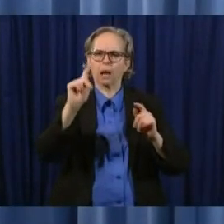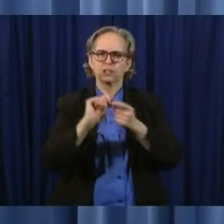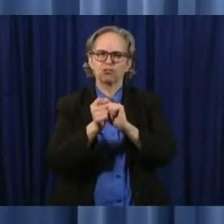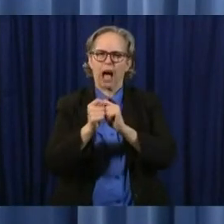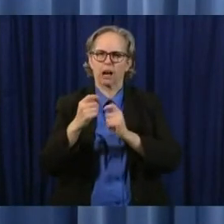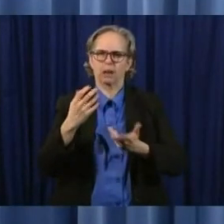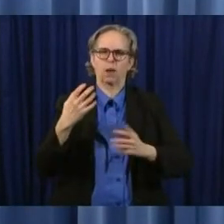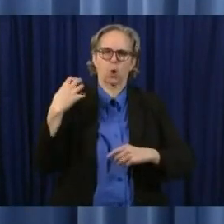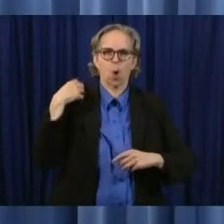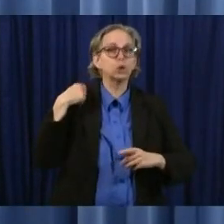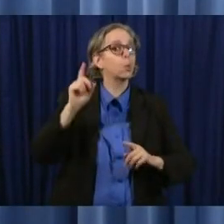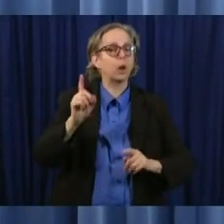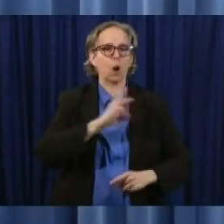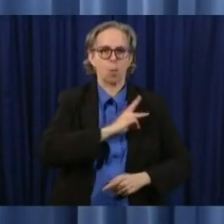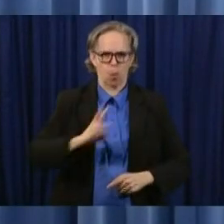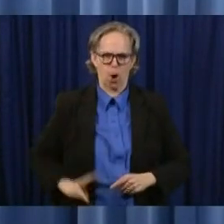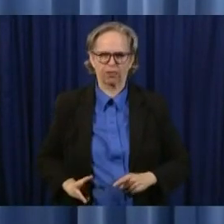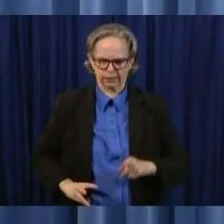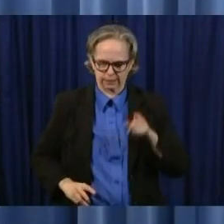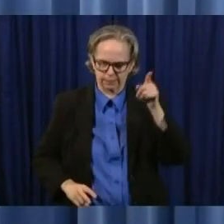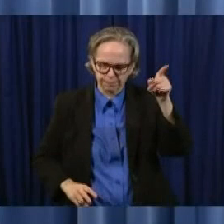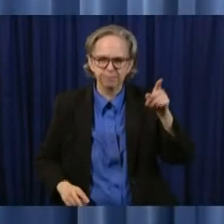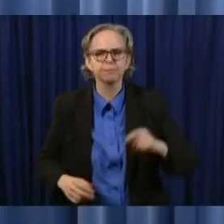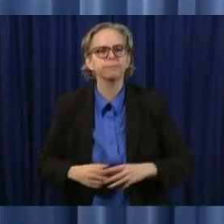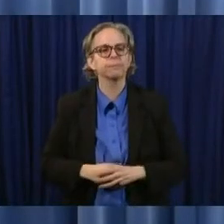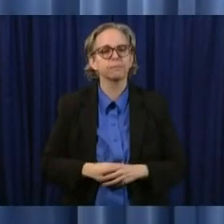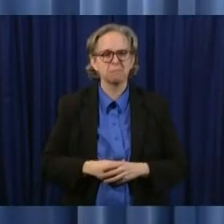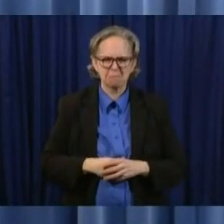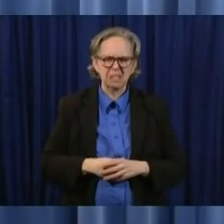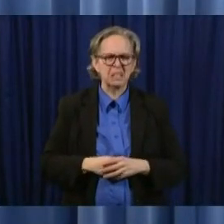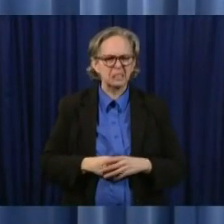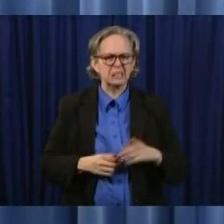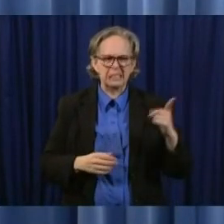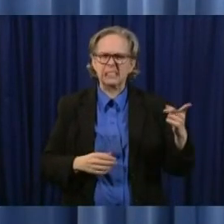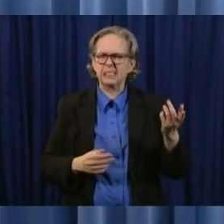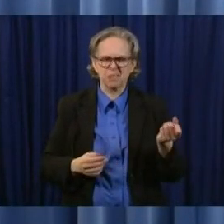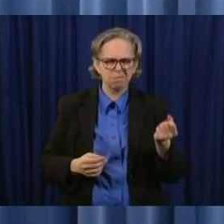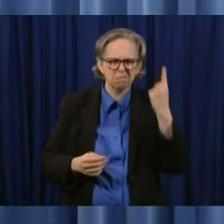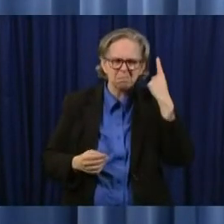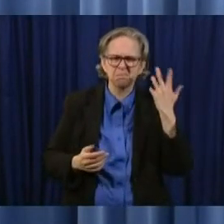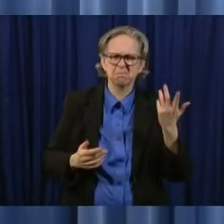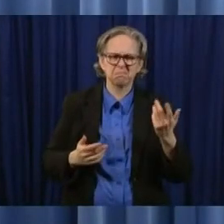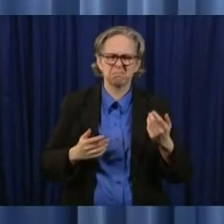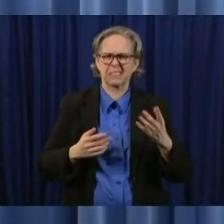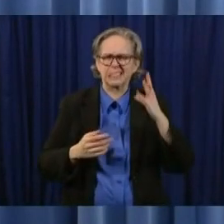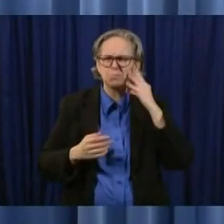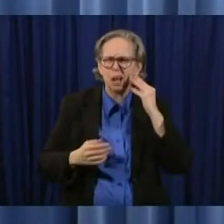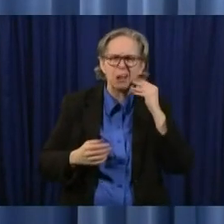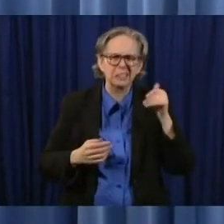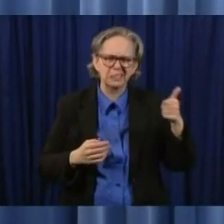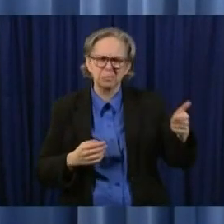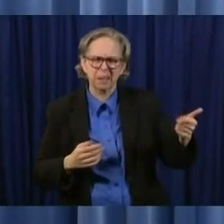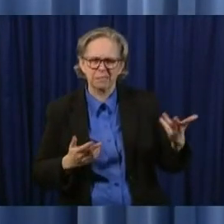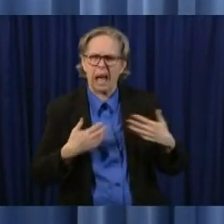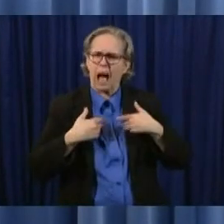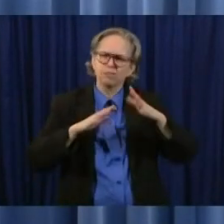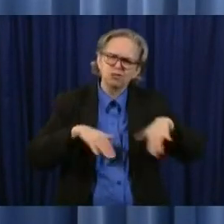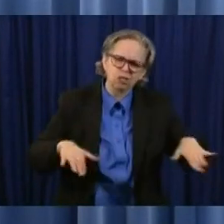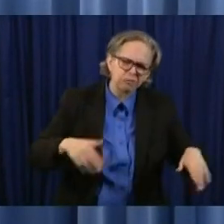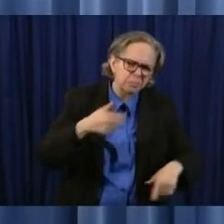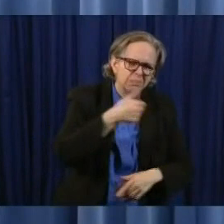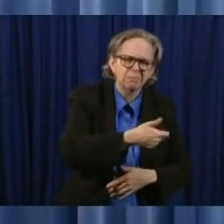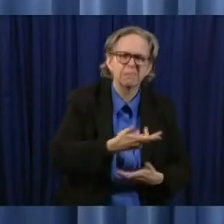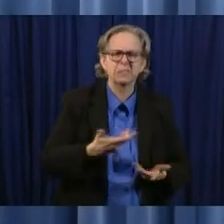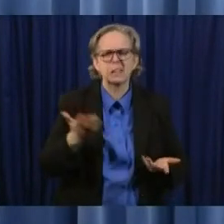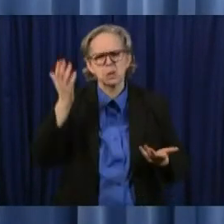and college himself he understands from his own experience and from his own children how important these activities are